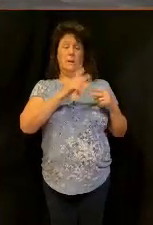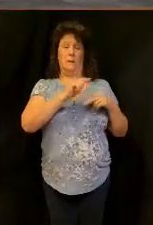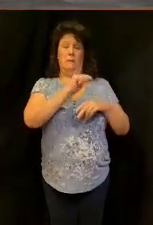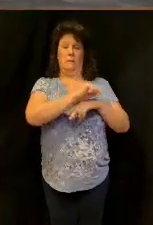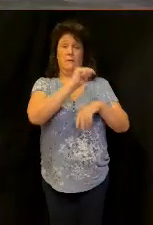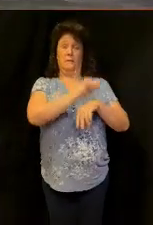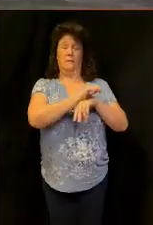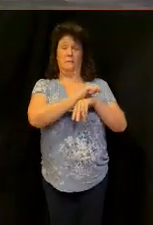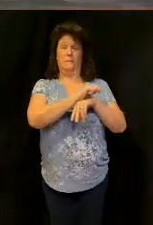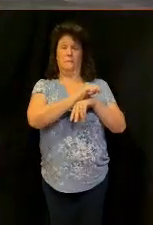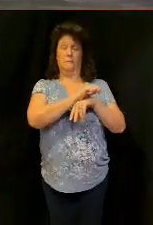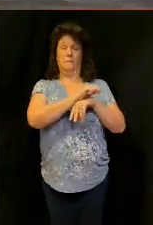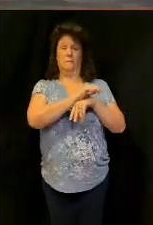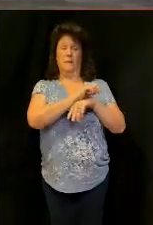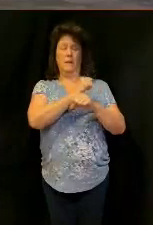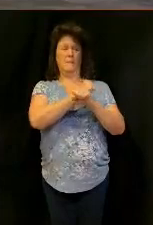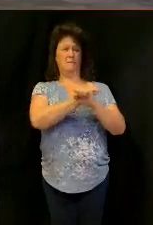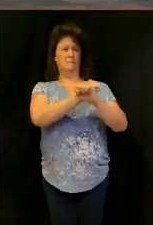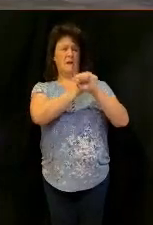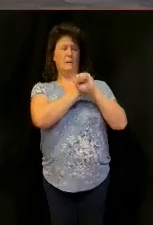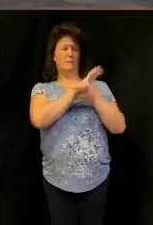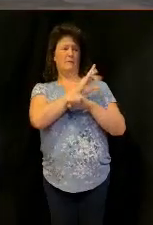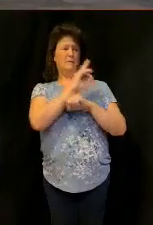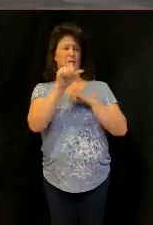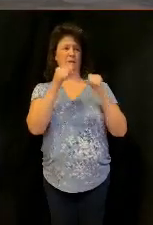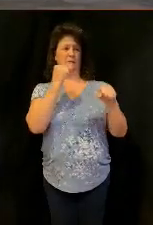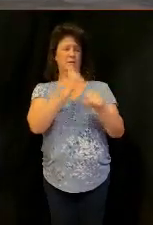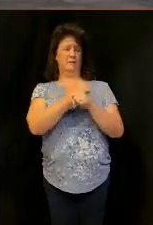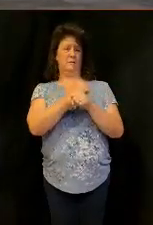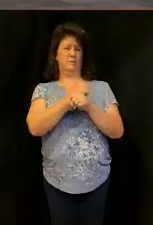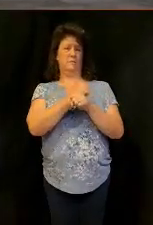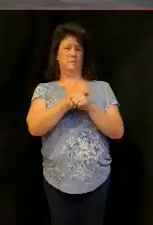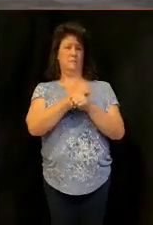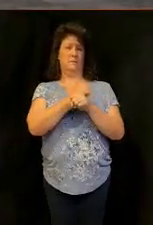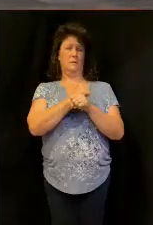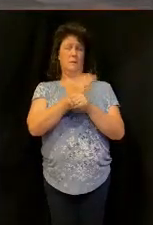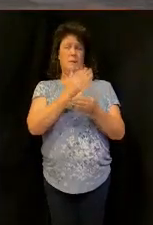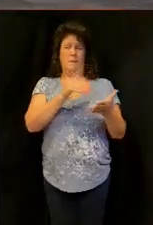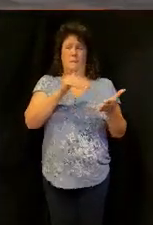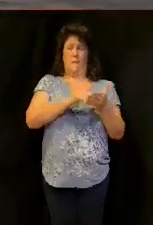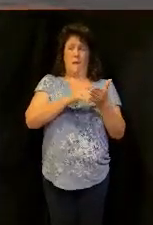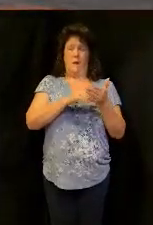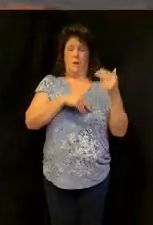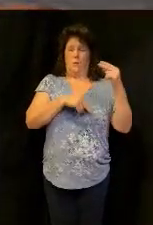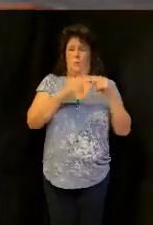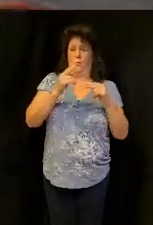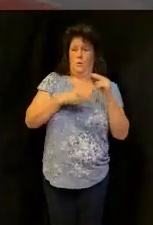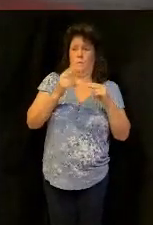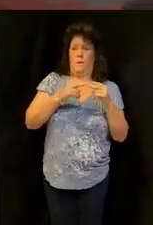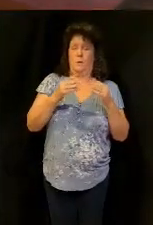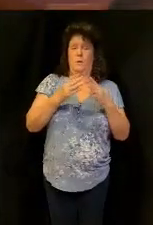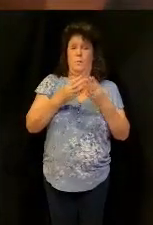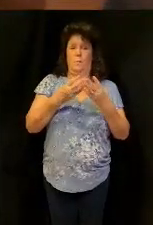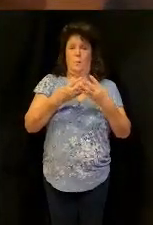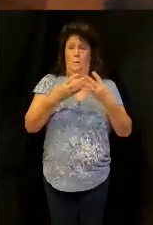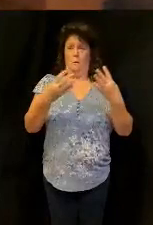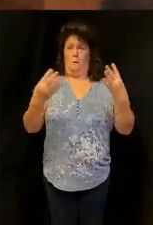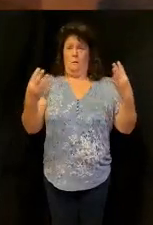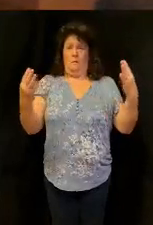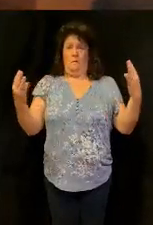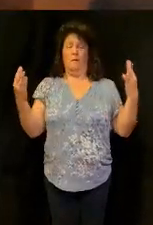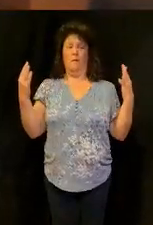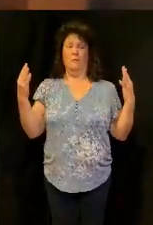they were in Babylonian captivity for 70 years, they went back, right, and started rebuilding the wall, remember Nehemiah, remember that, right, rebuilding the wall,